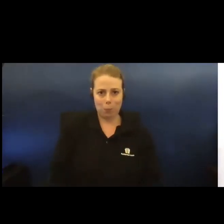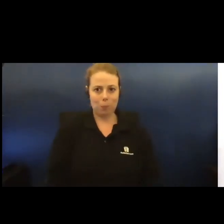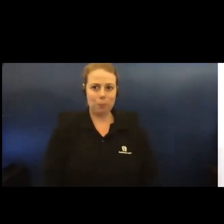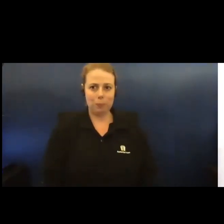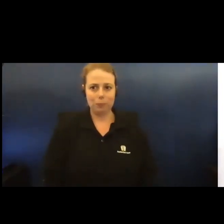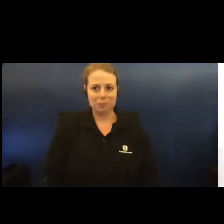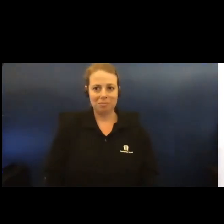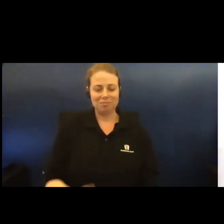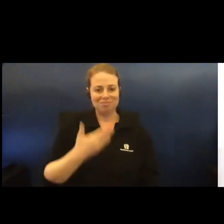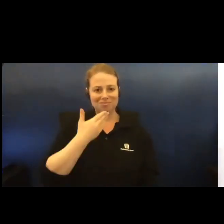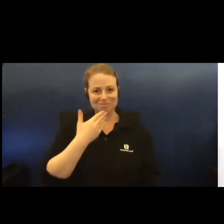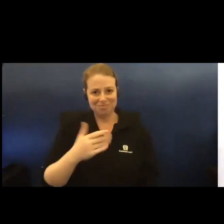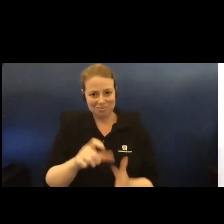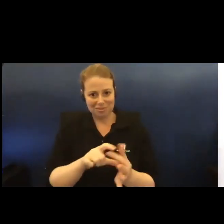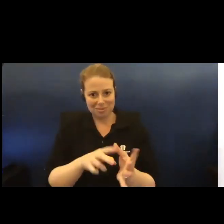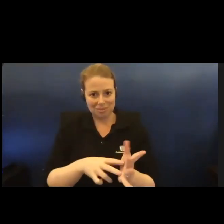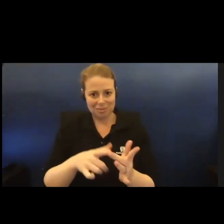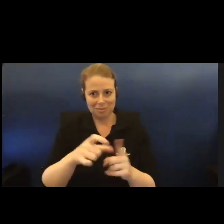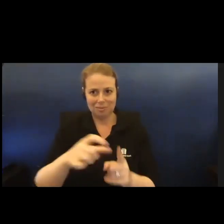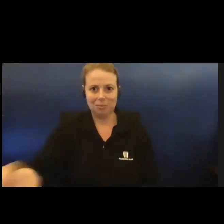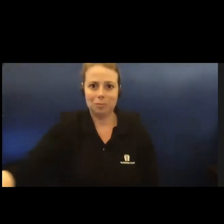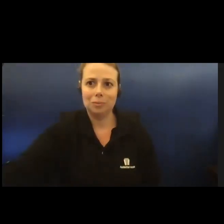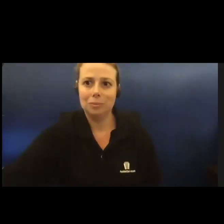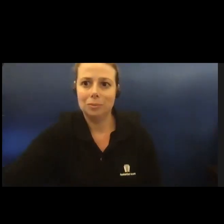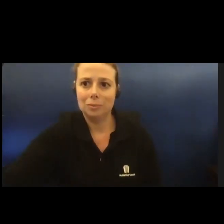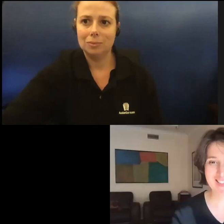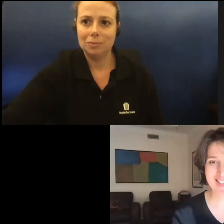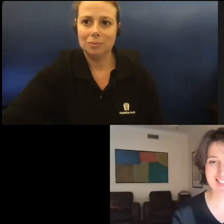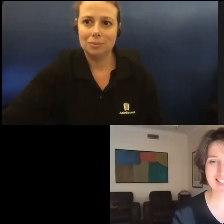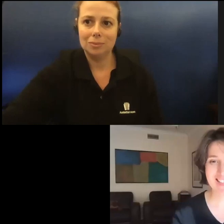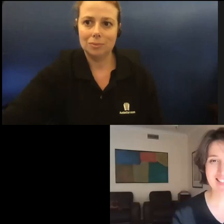Thank you so much, David. I'll take from here.